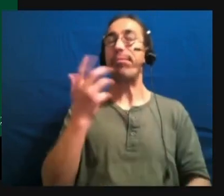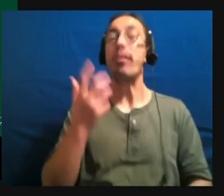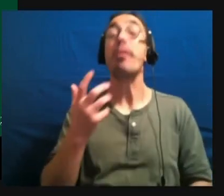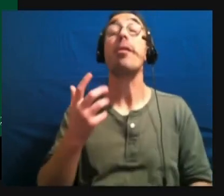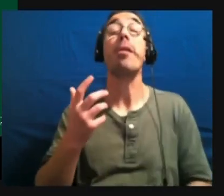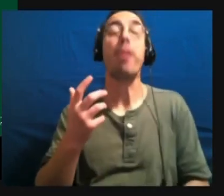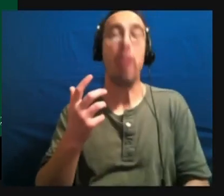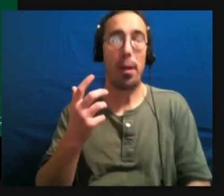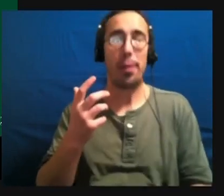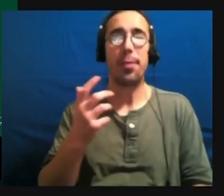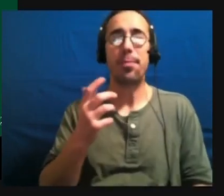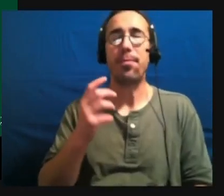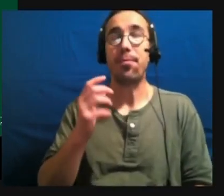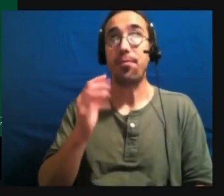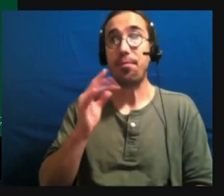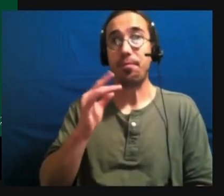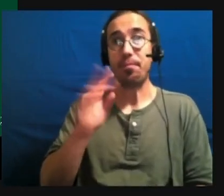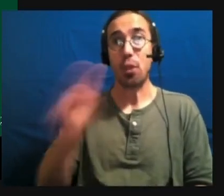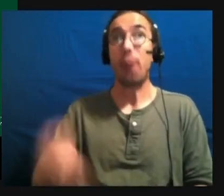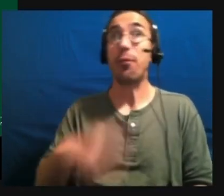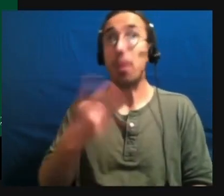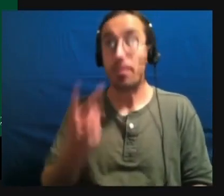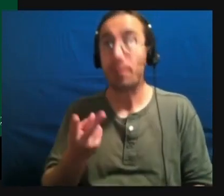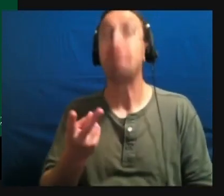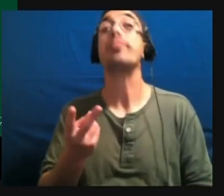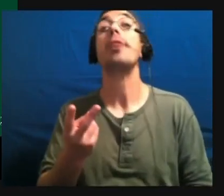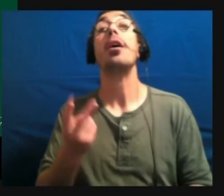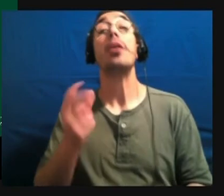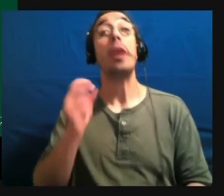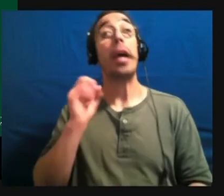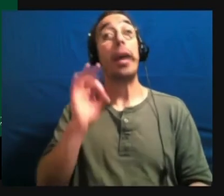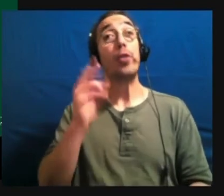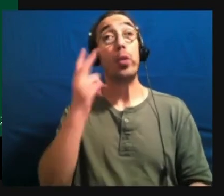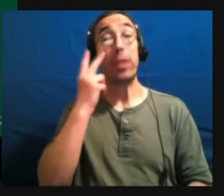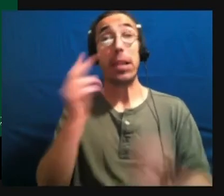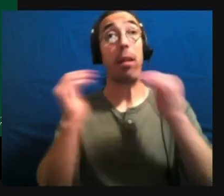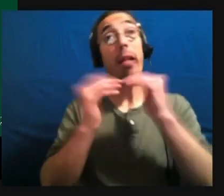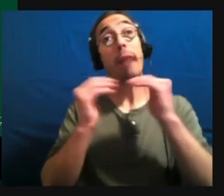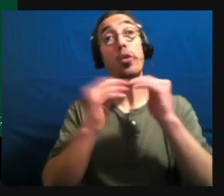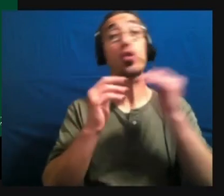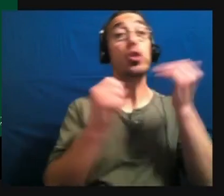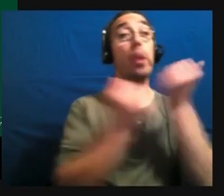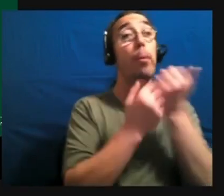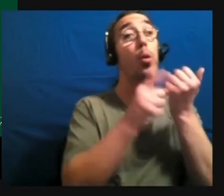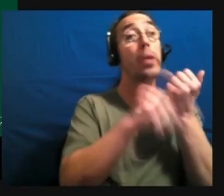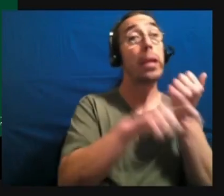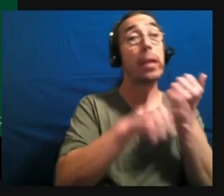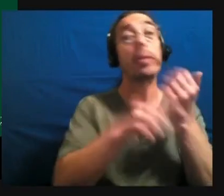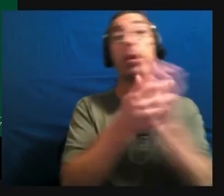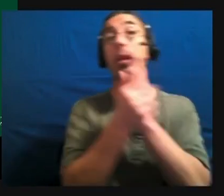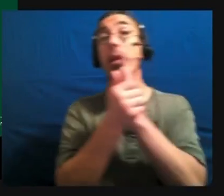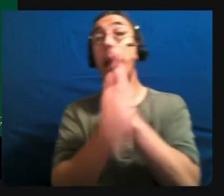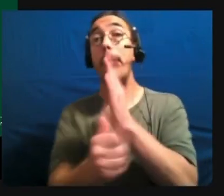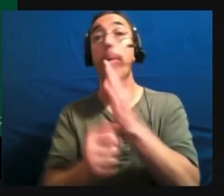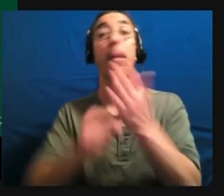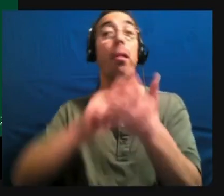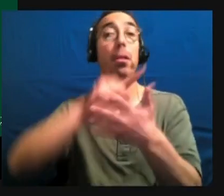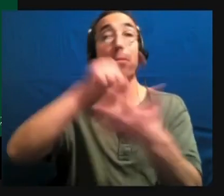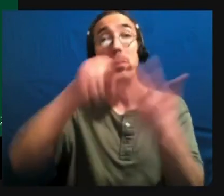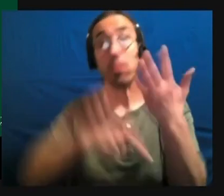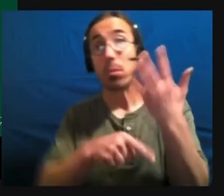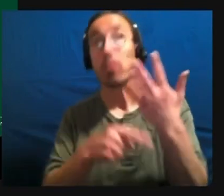instead of the levels, when you look at support needs and capabilities, um, in